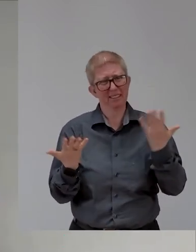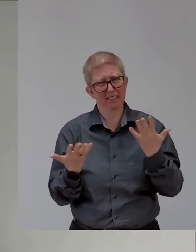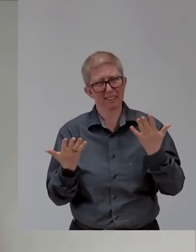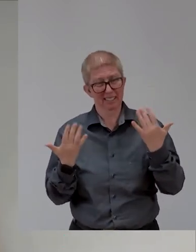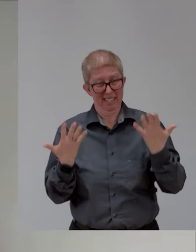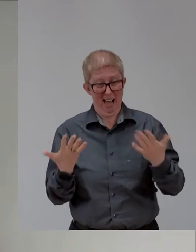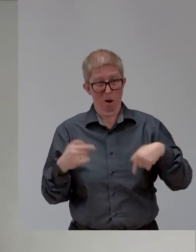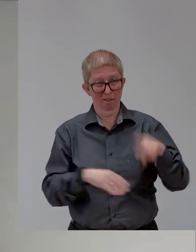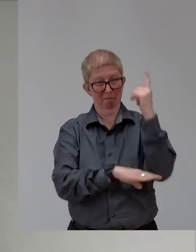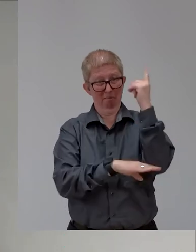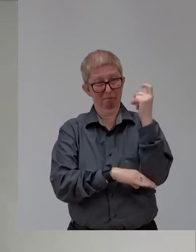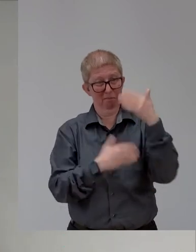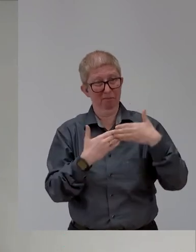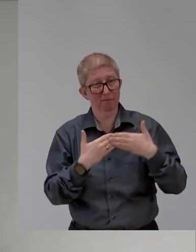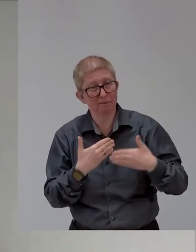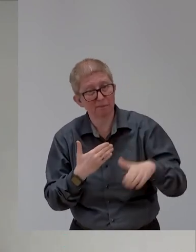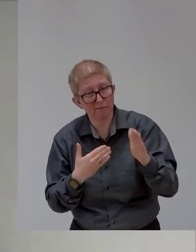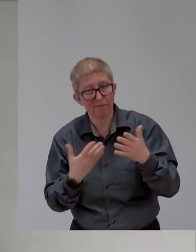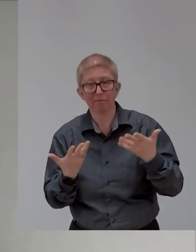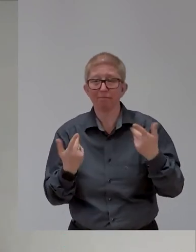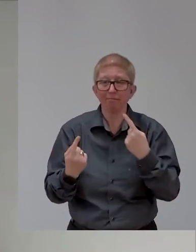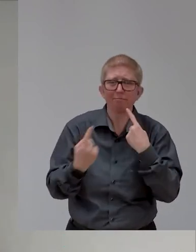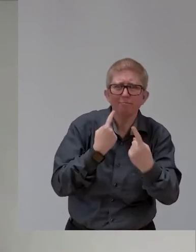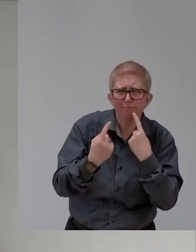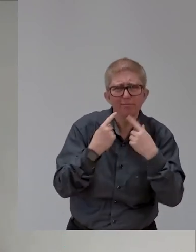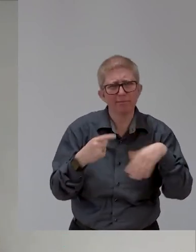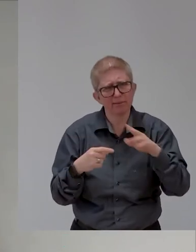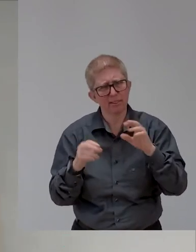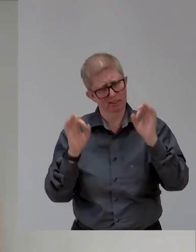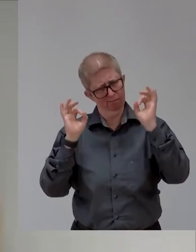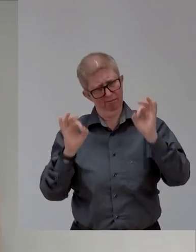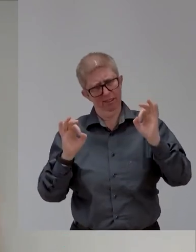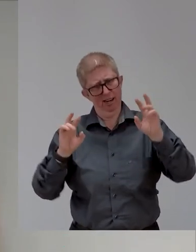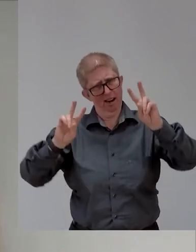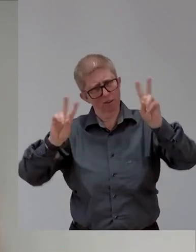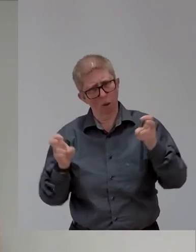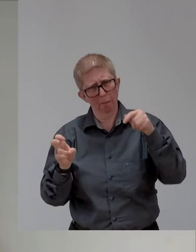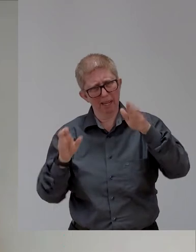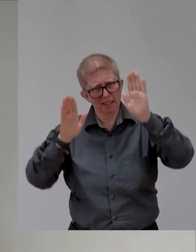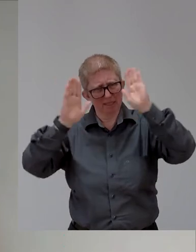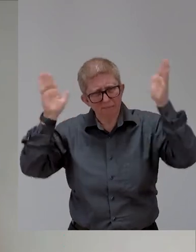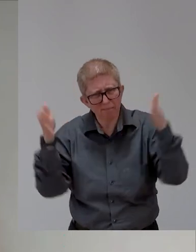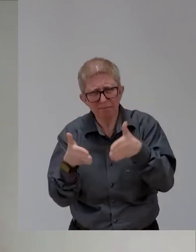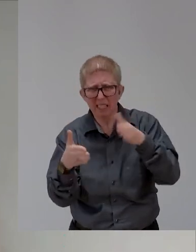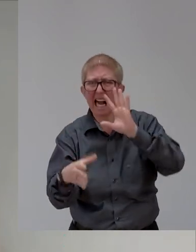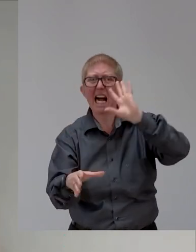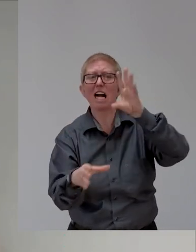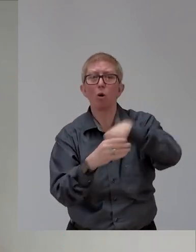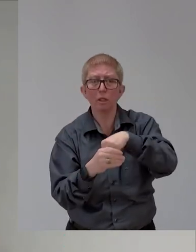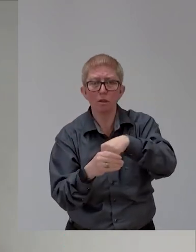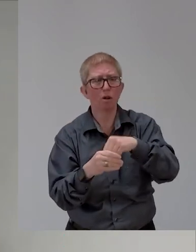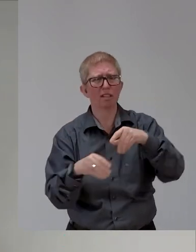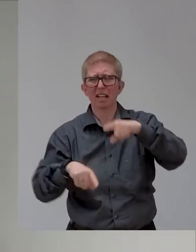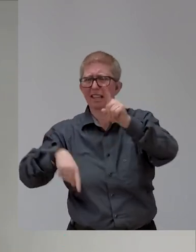really, and I think really engage with what inclusion, diversity, belonging is, and what,